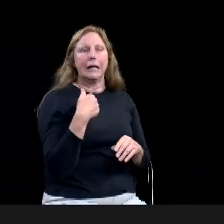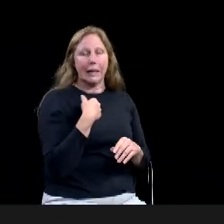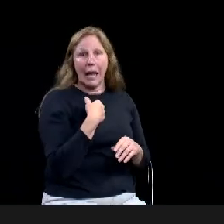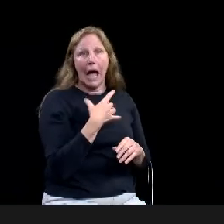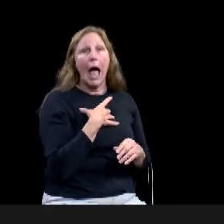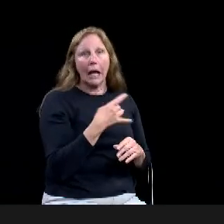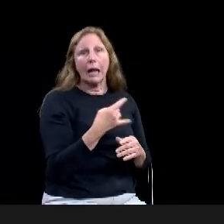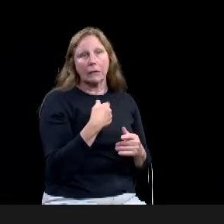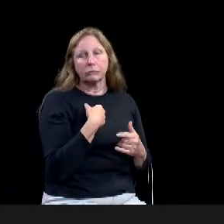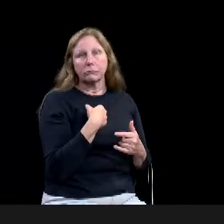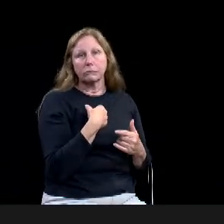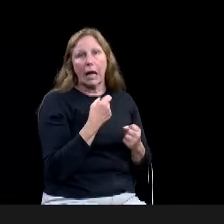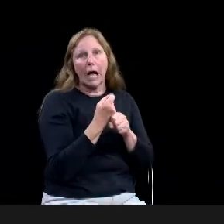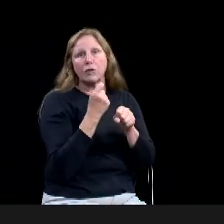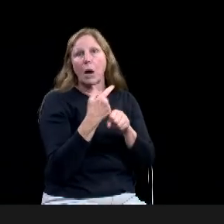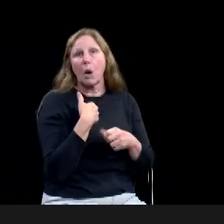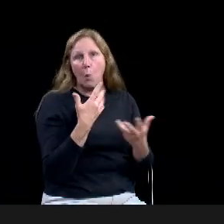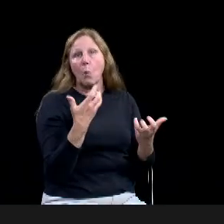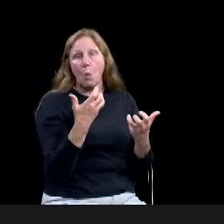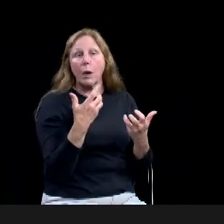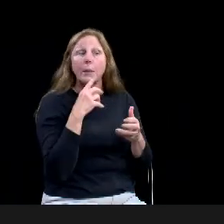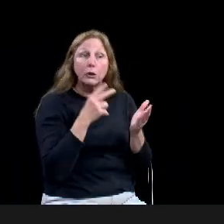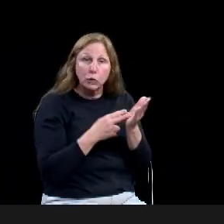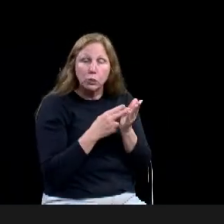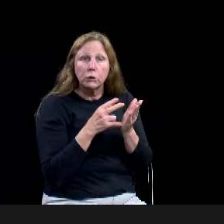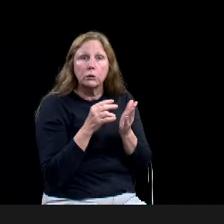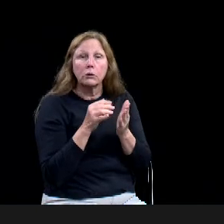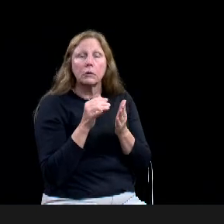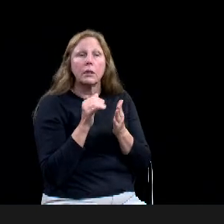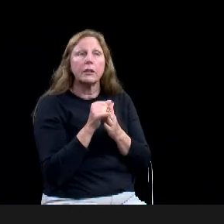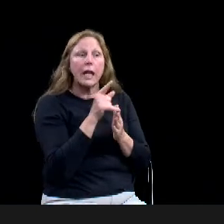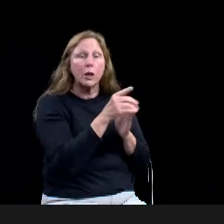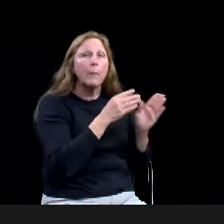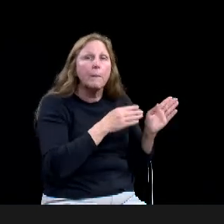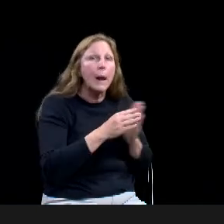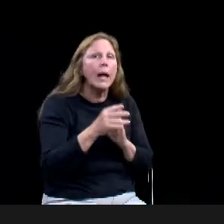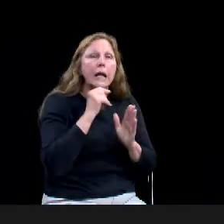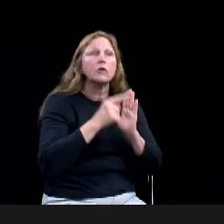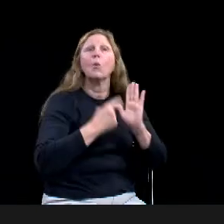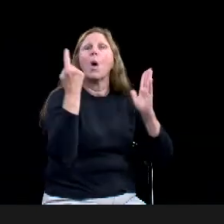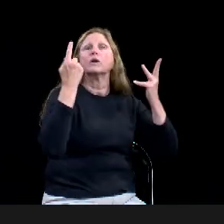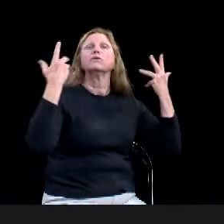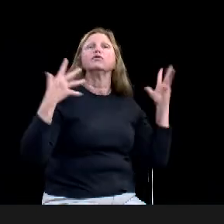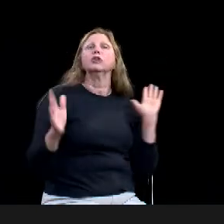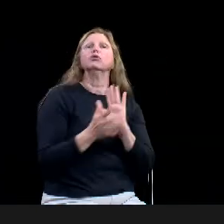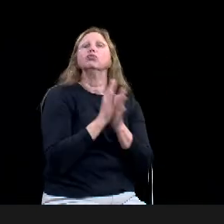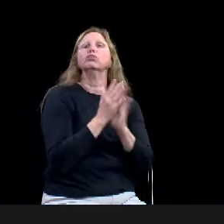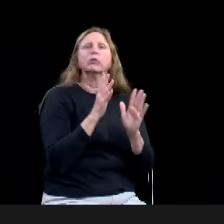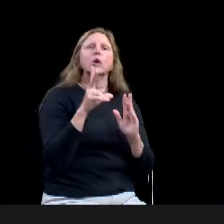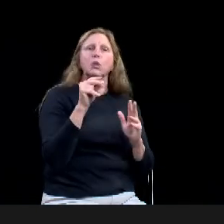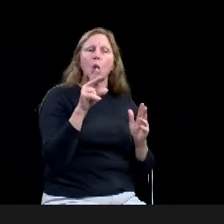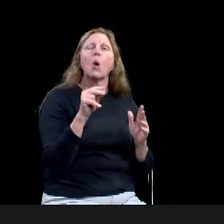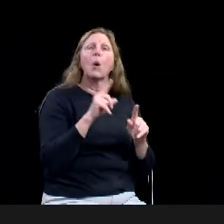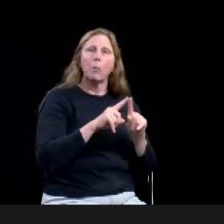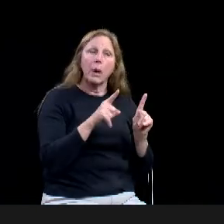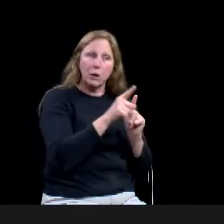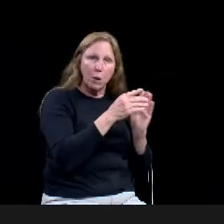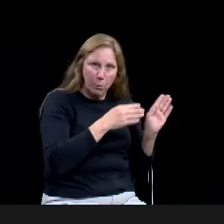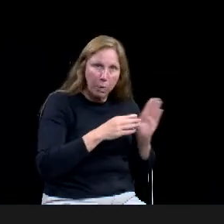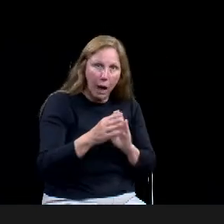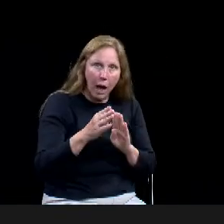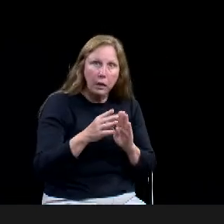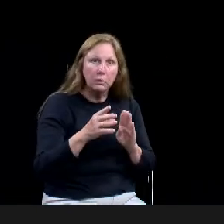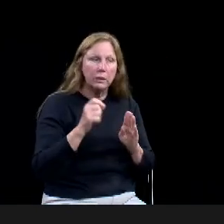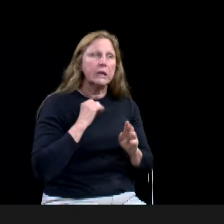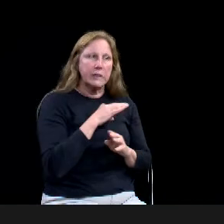Um, that's that's recommendation would be to have this type of program every single year for neighborhood associations. Yes, sir.